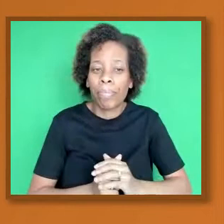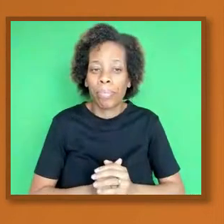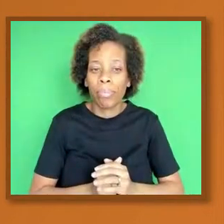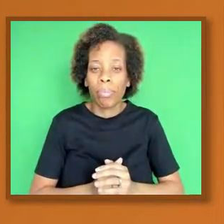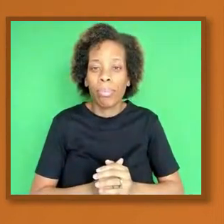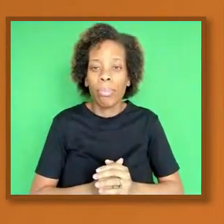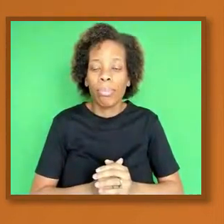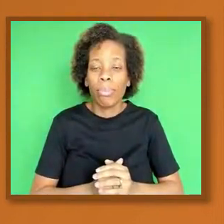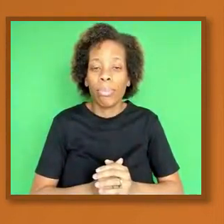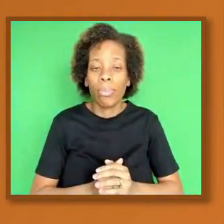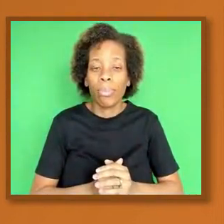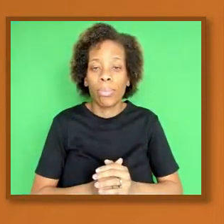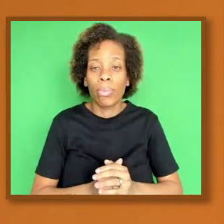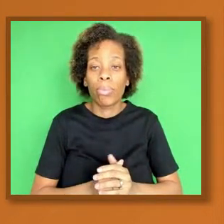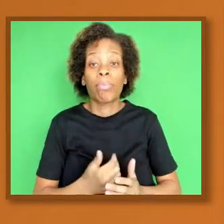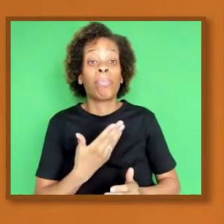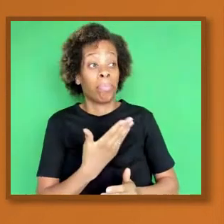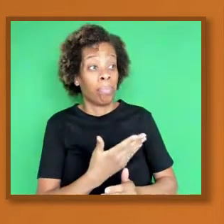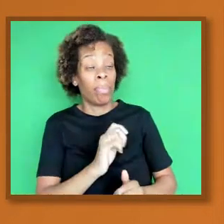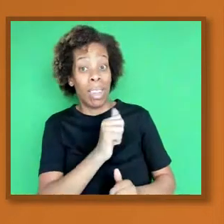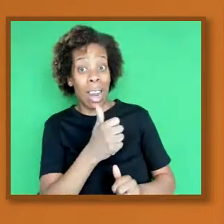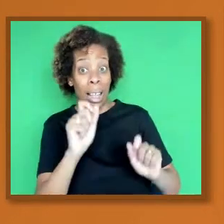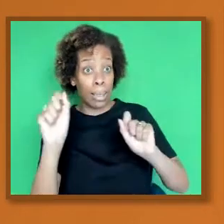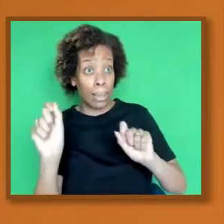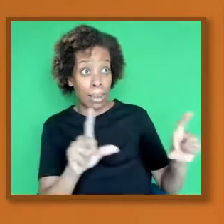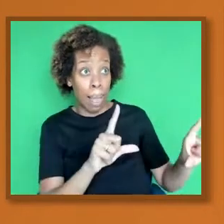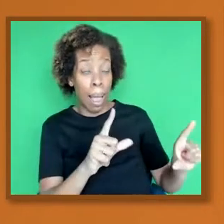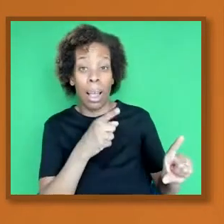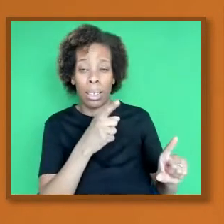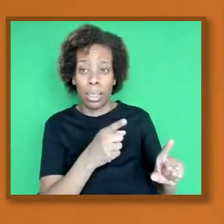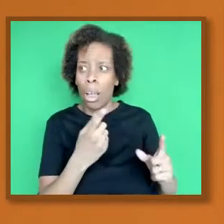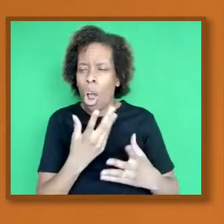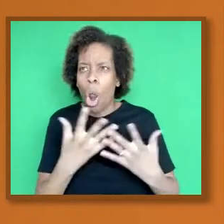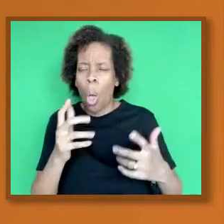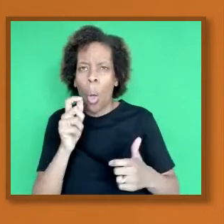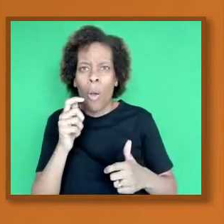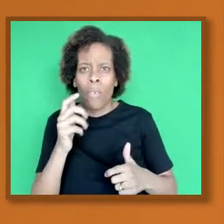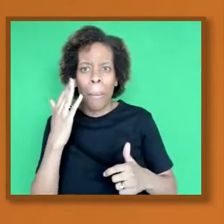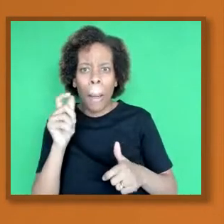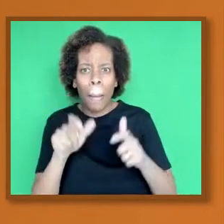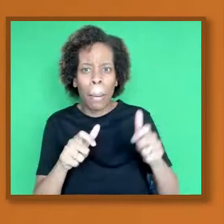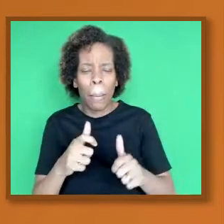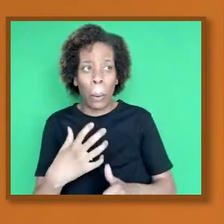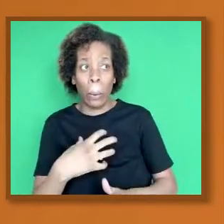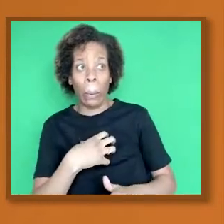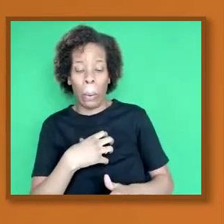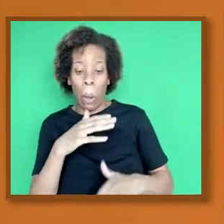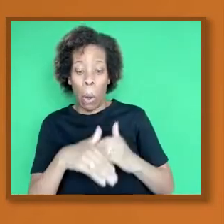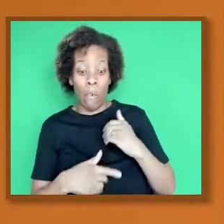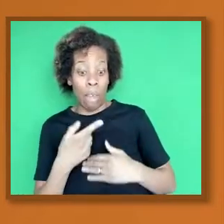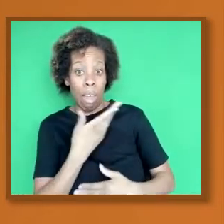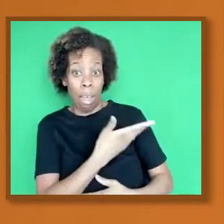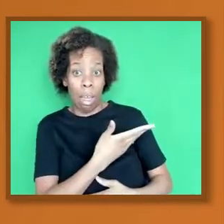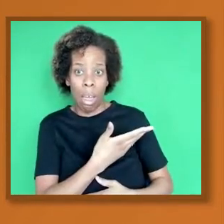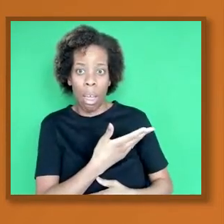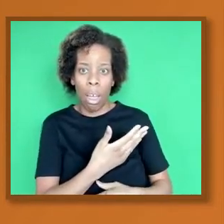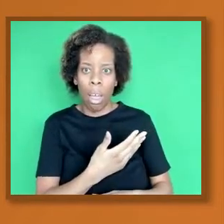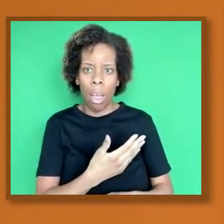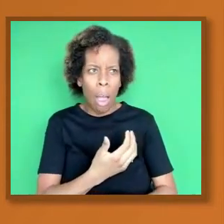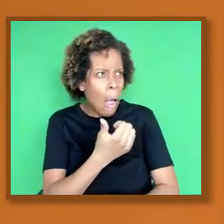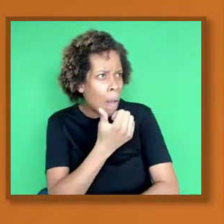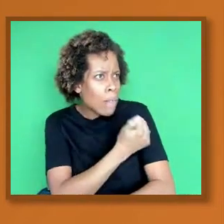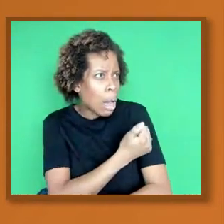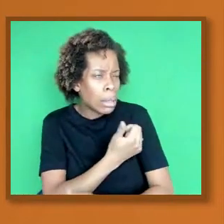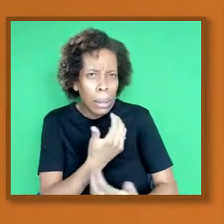things which is very fearful for a lot of people, how come the vaccine was developed so quickly? OK,